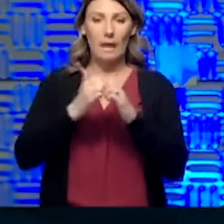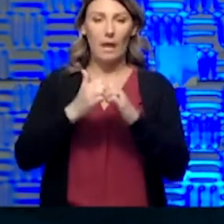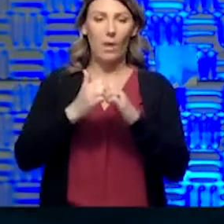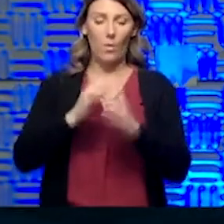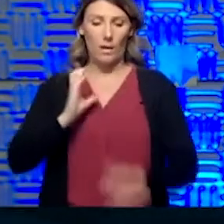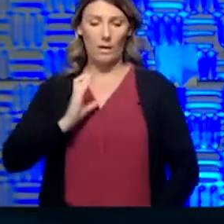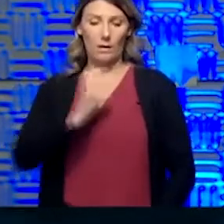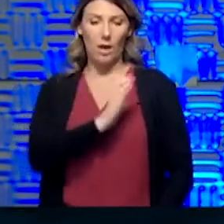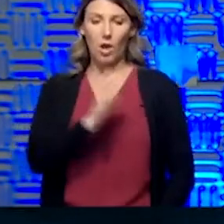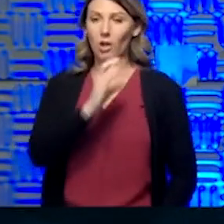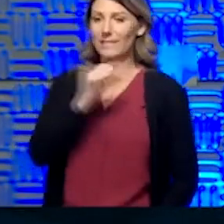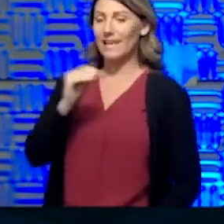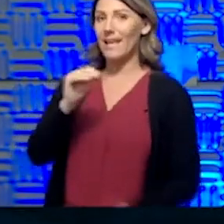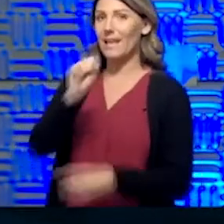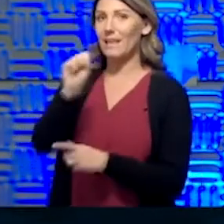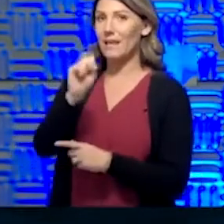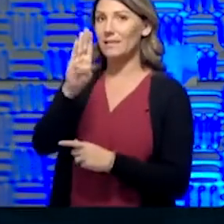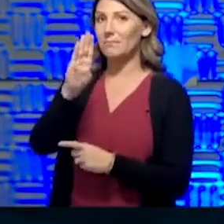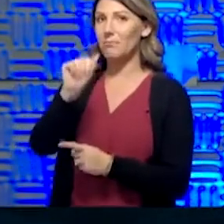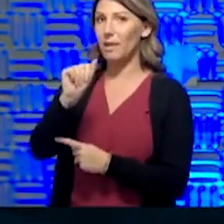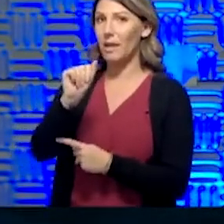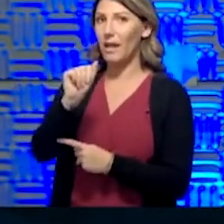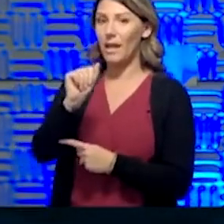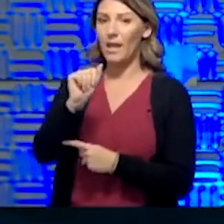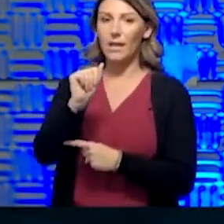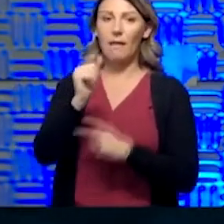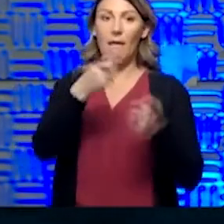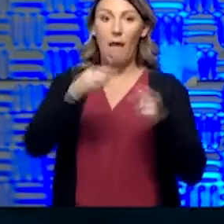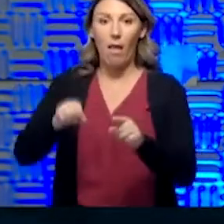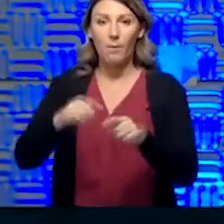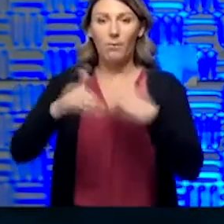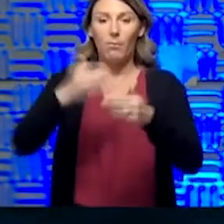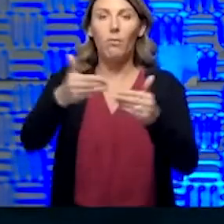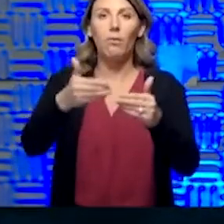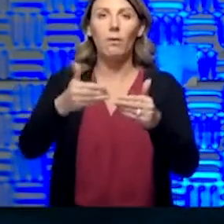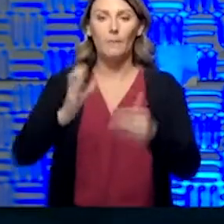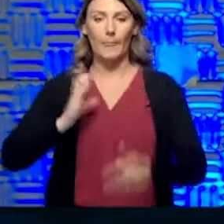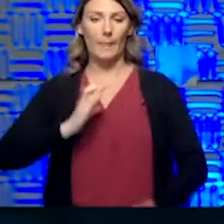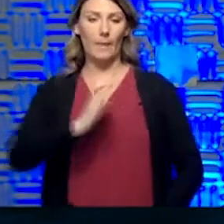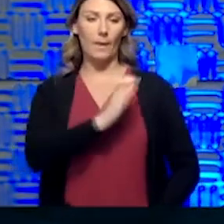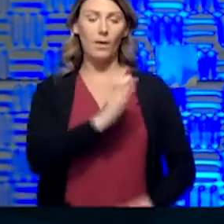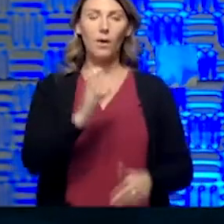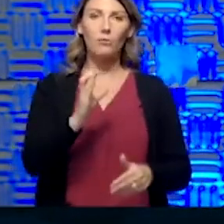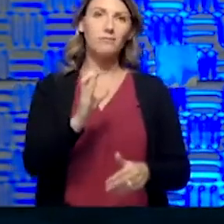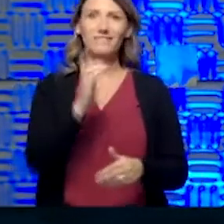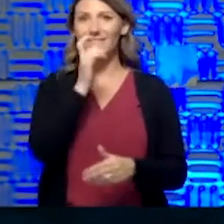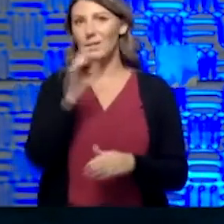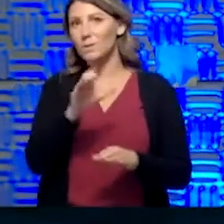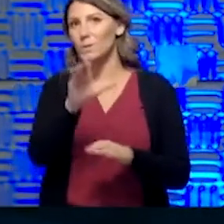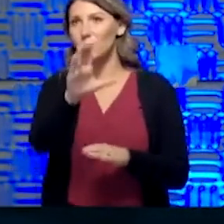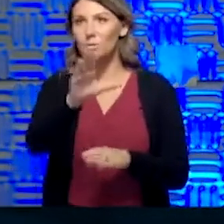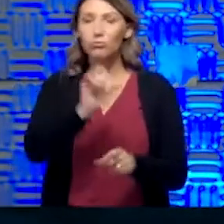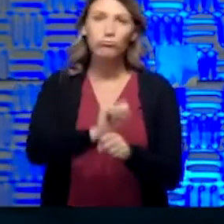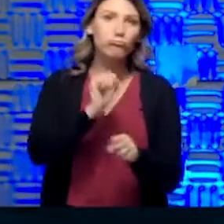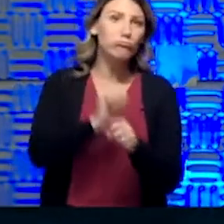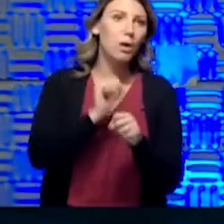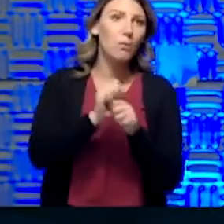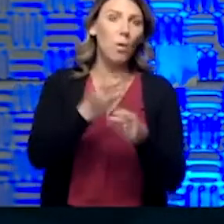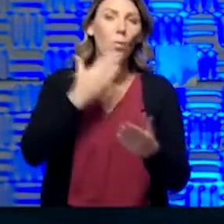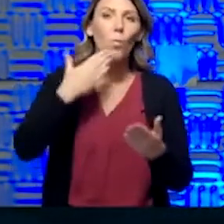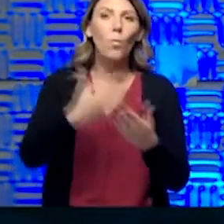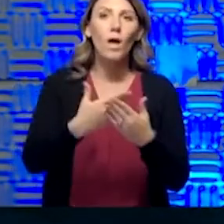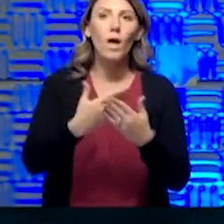and the SBA moved. Congress doesn't do its job well, even when we're methodical,